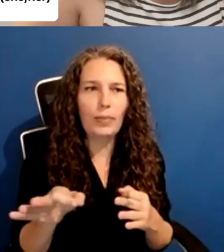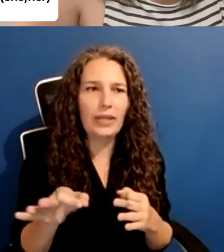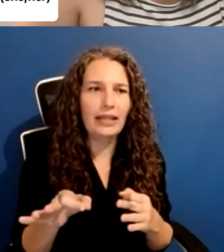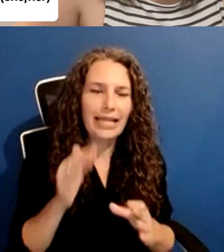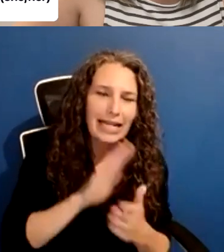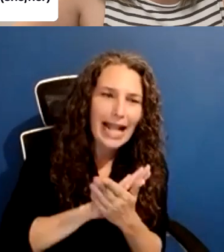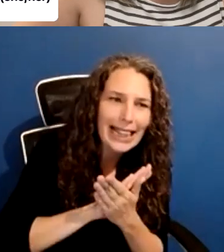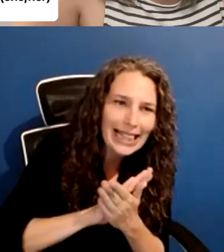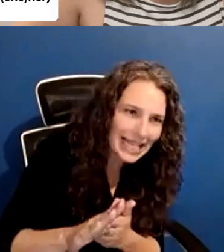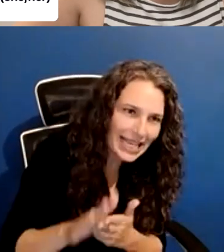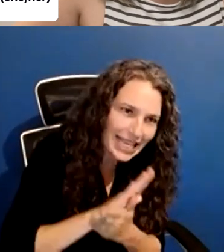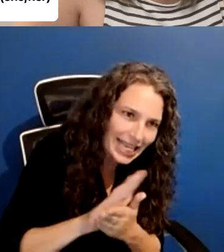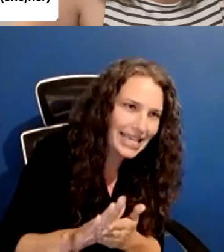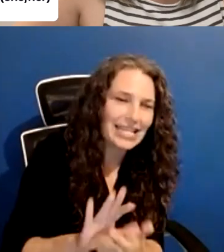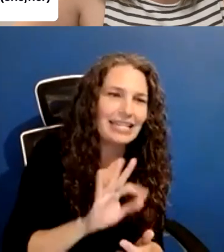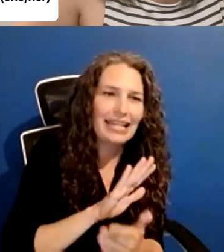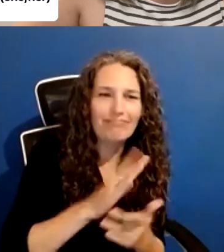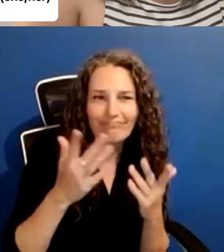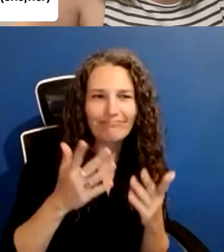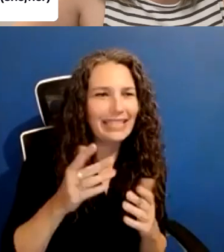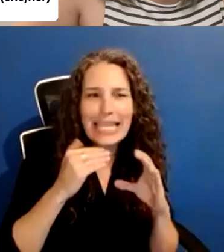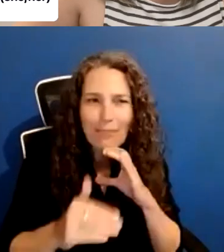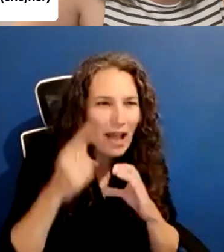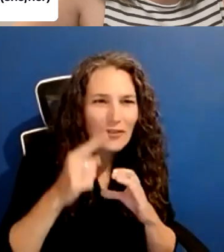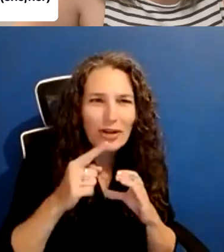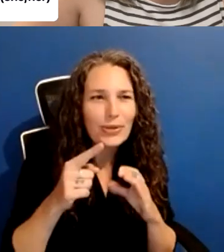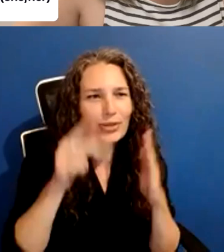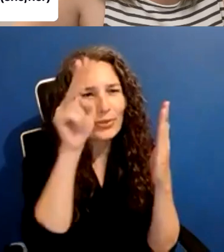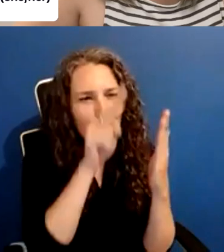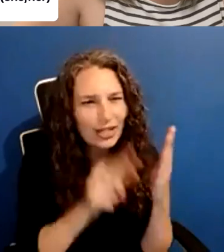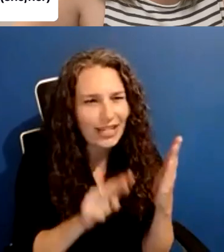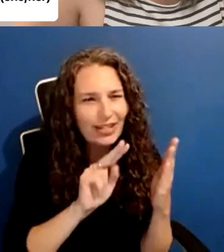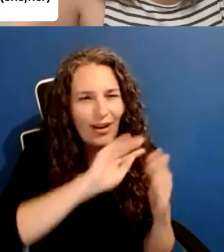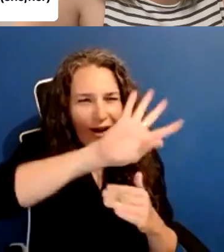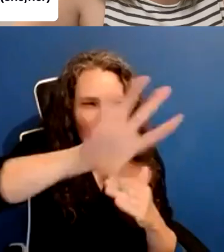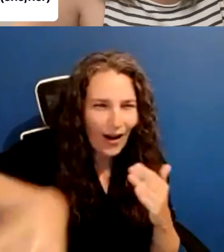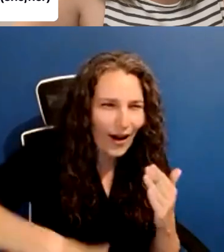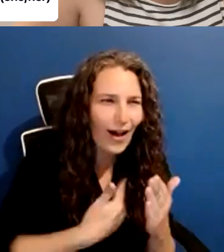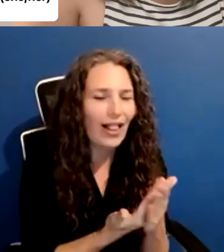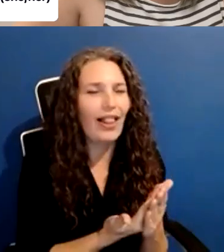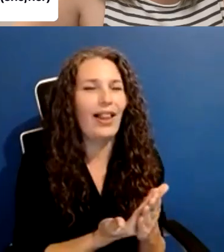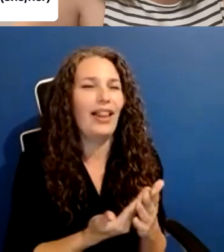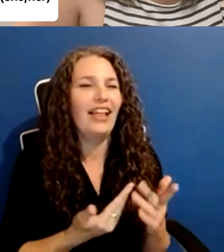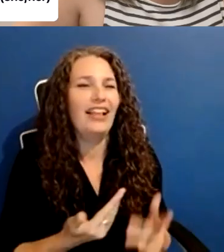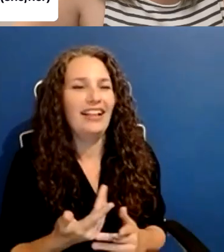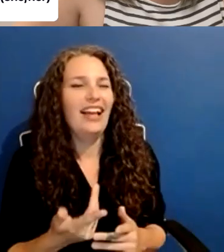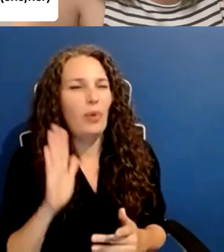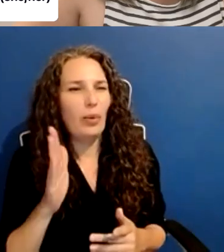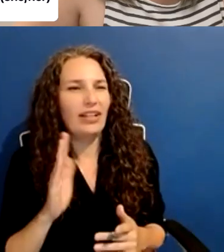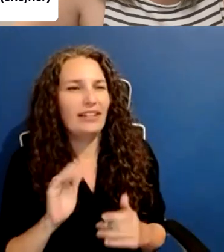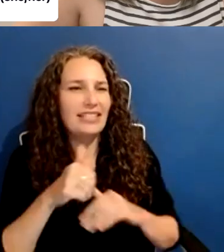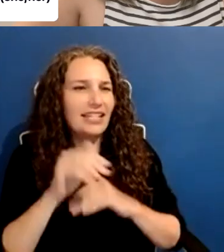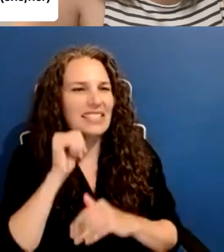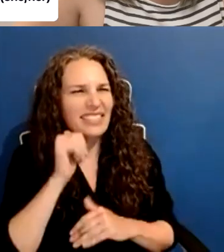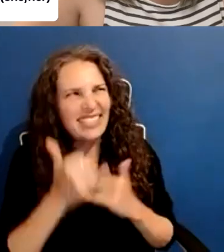participants. Um, again, today or tomorrow, please, please be patient with us. We are also waiting for the materials as they download and everything